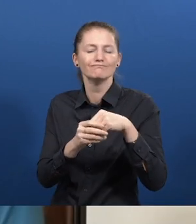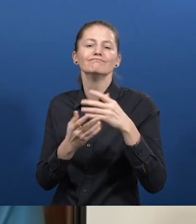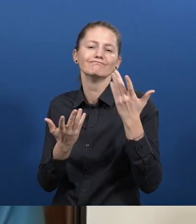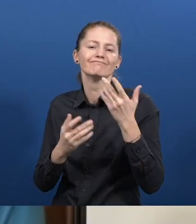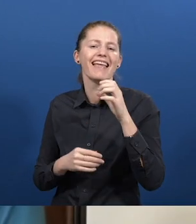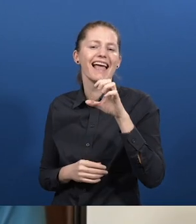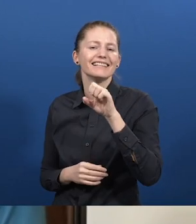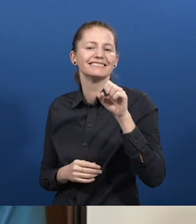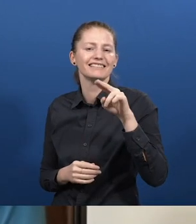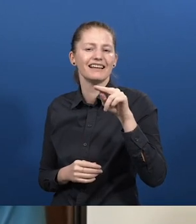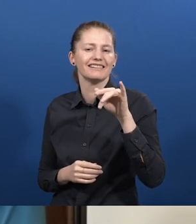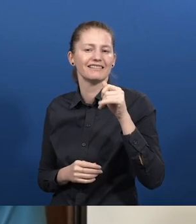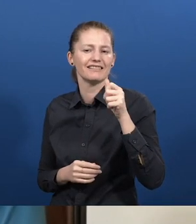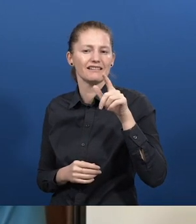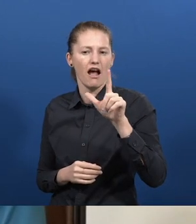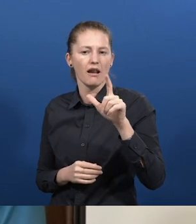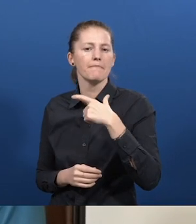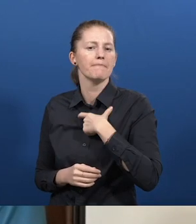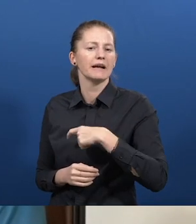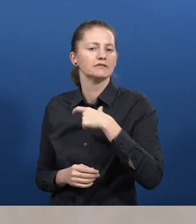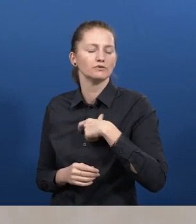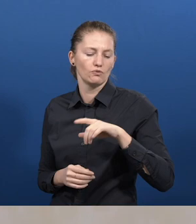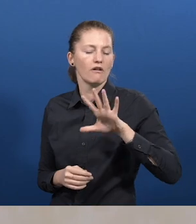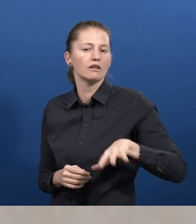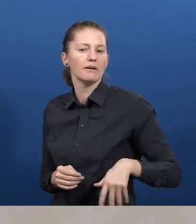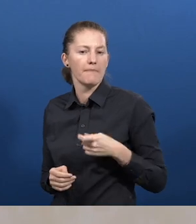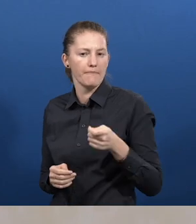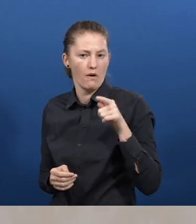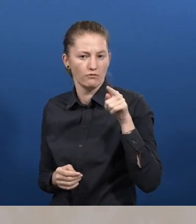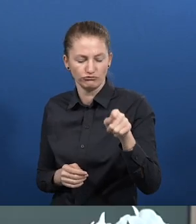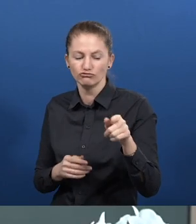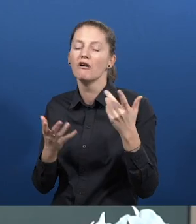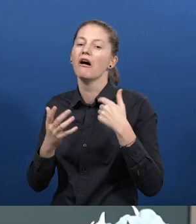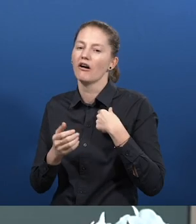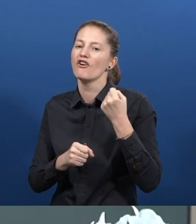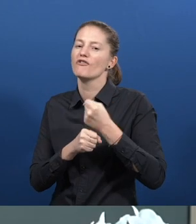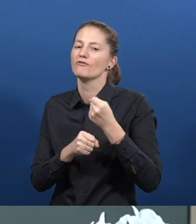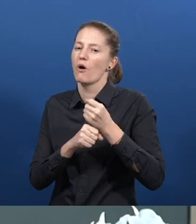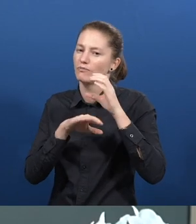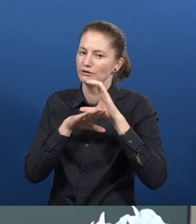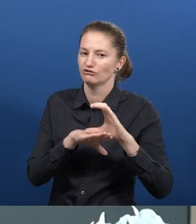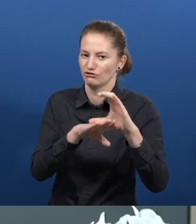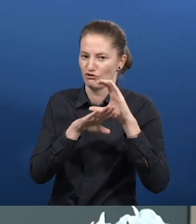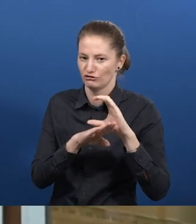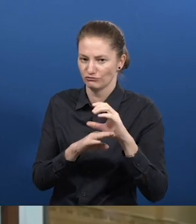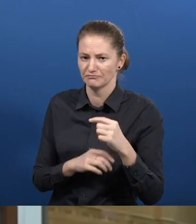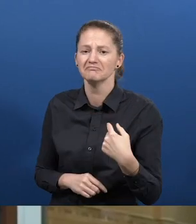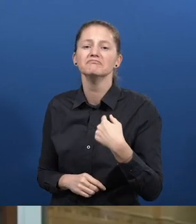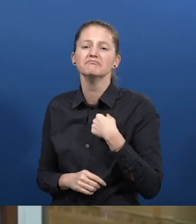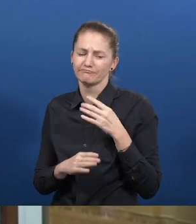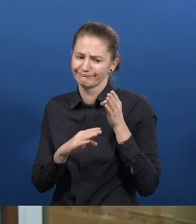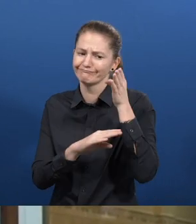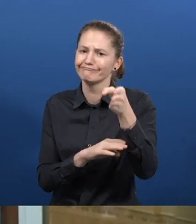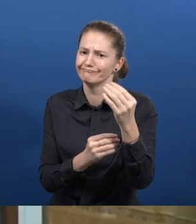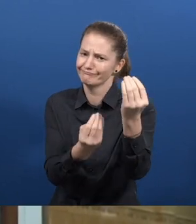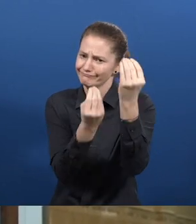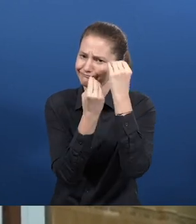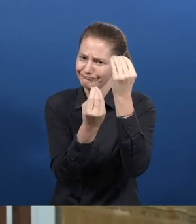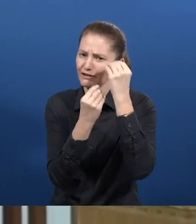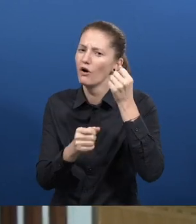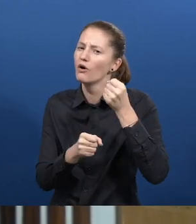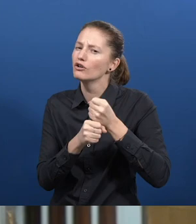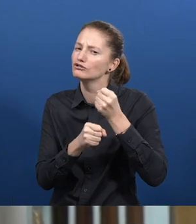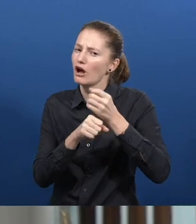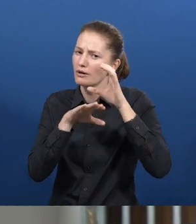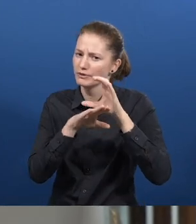I'm working for Essential Personal Cambodia as a job coach. After I had attended to the job coach training program, I got a job.